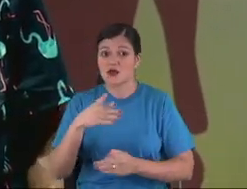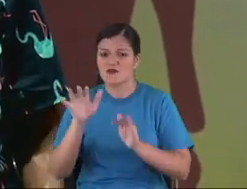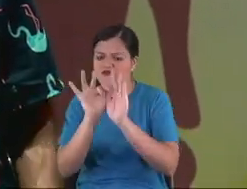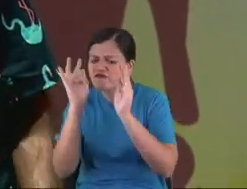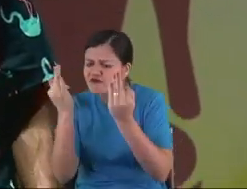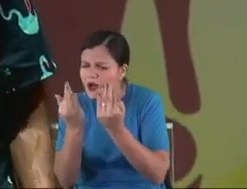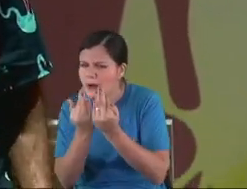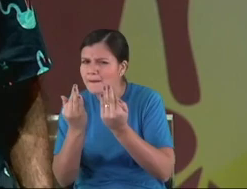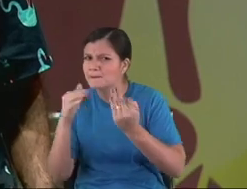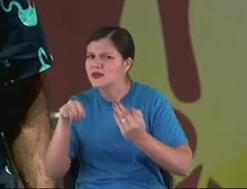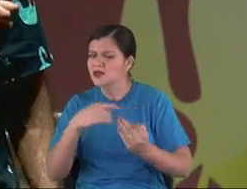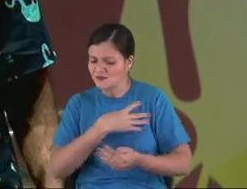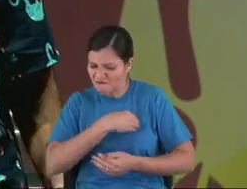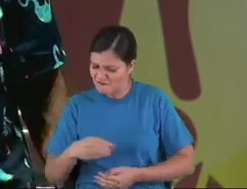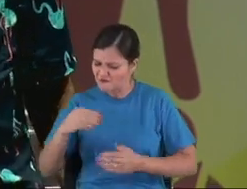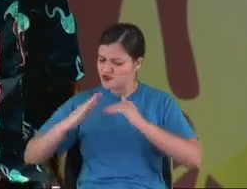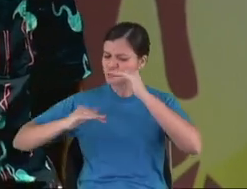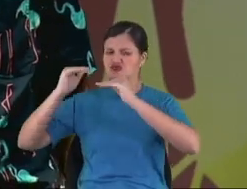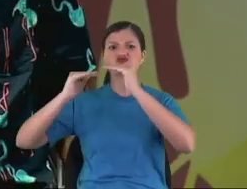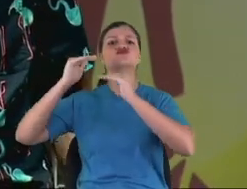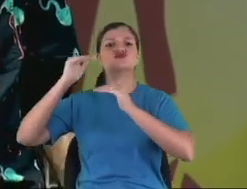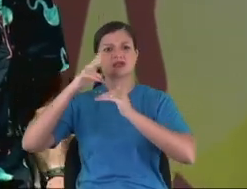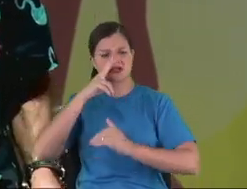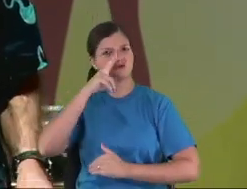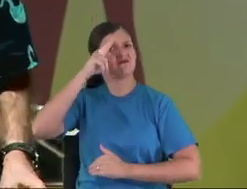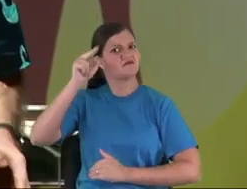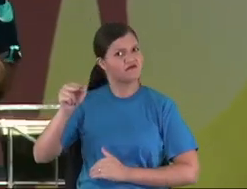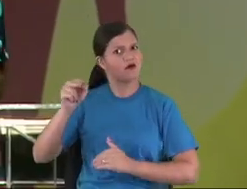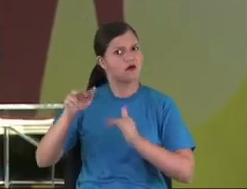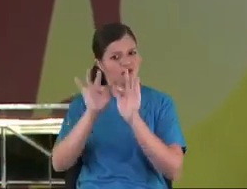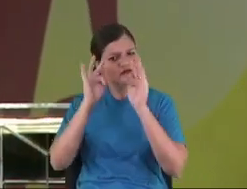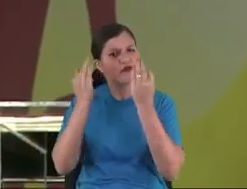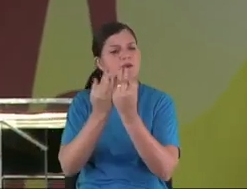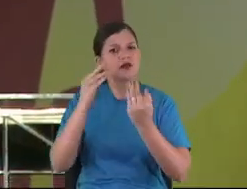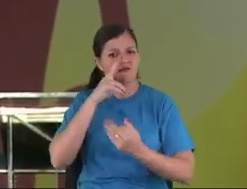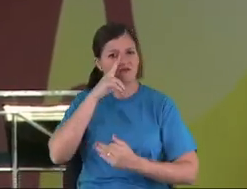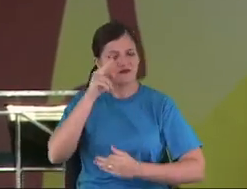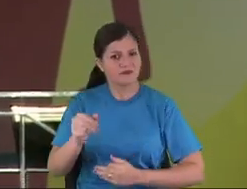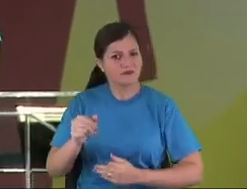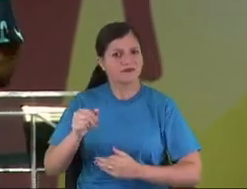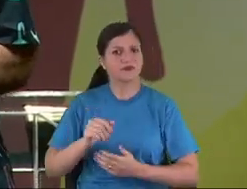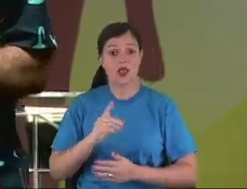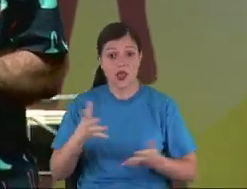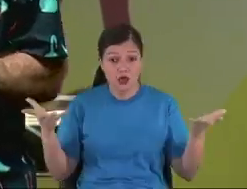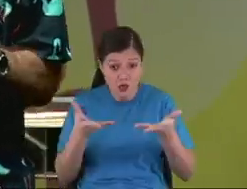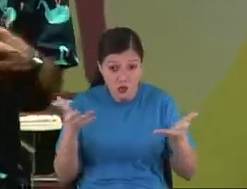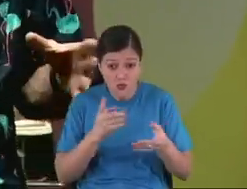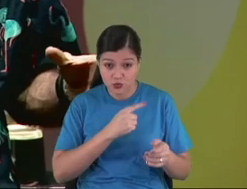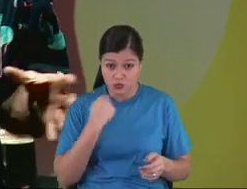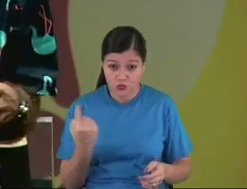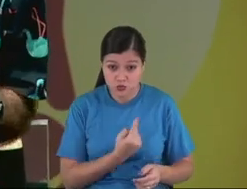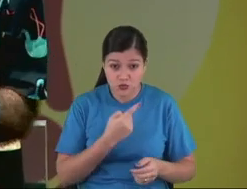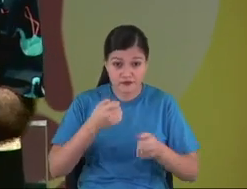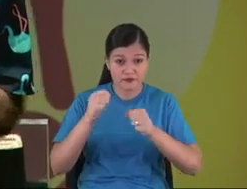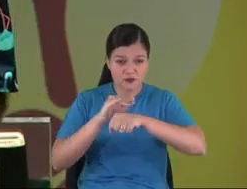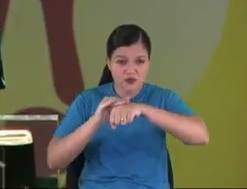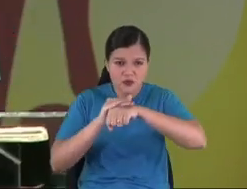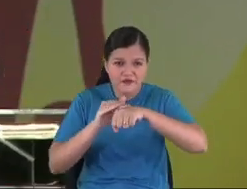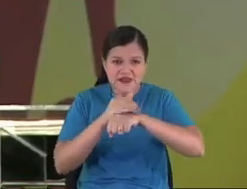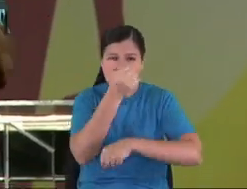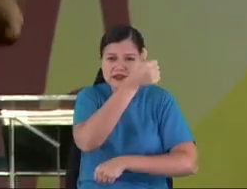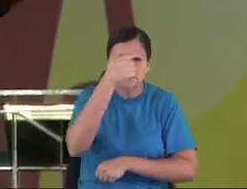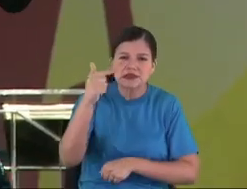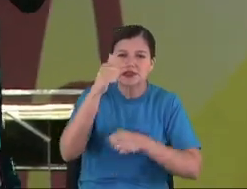kids. That's a different style. We can see it. Tonight we're going to talk about 70 things